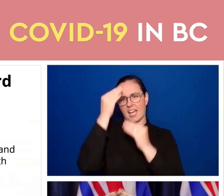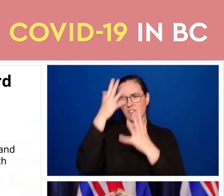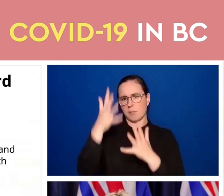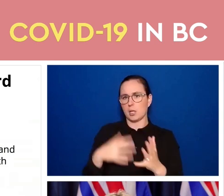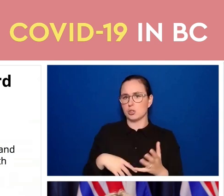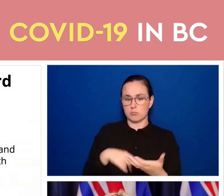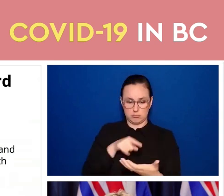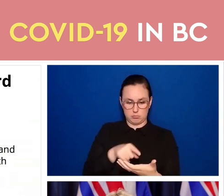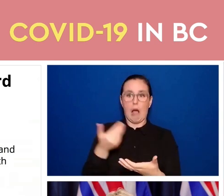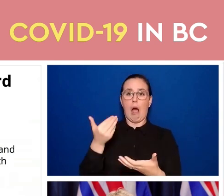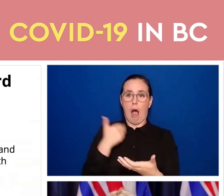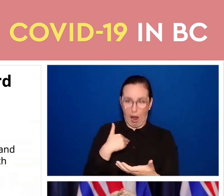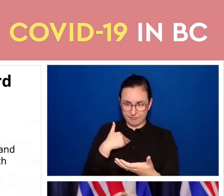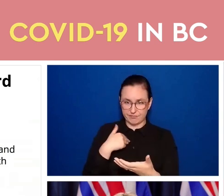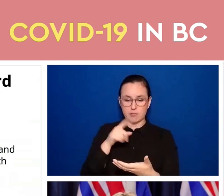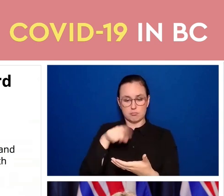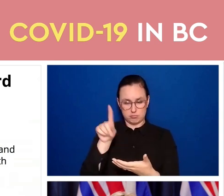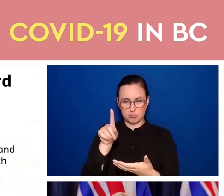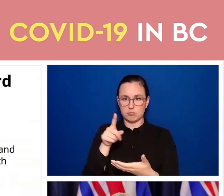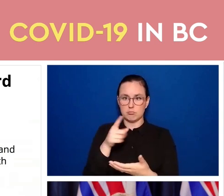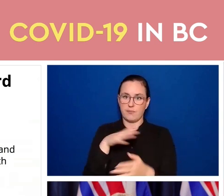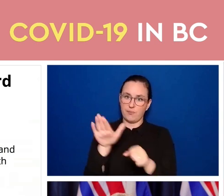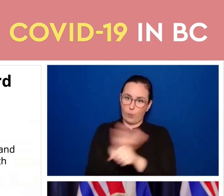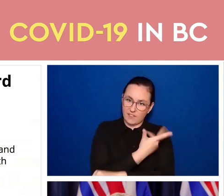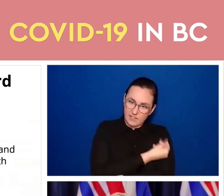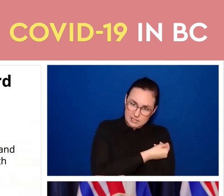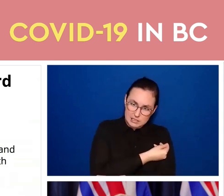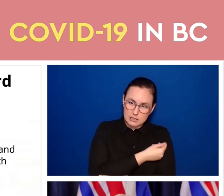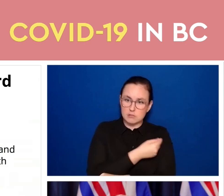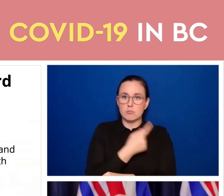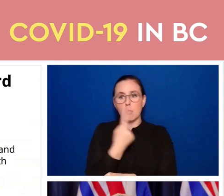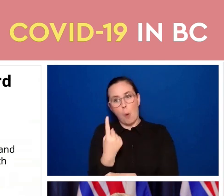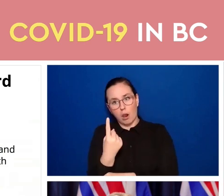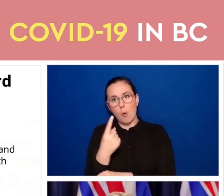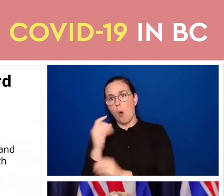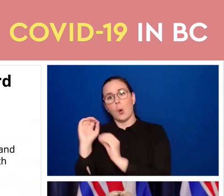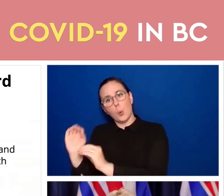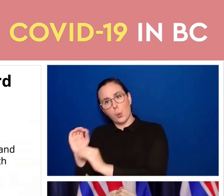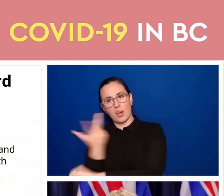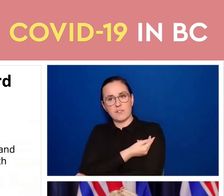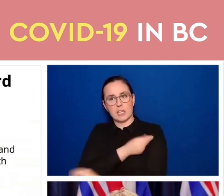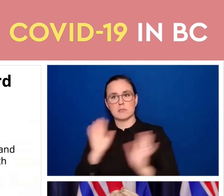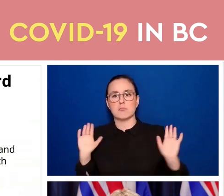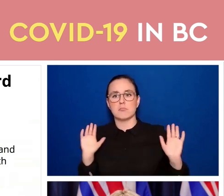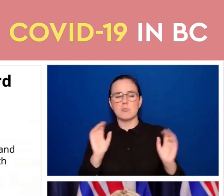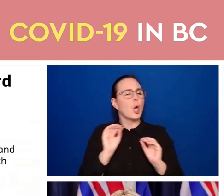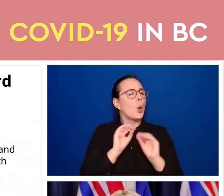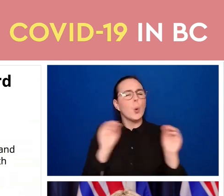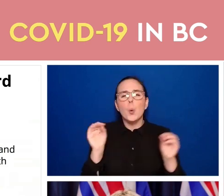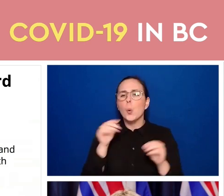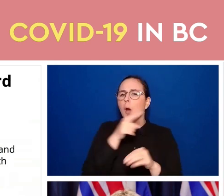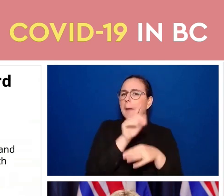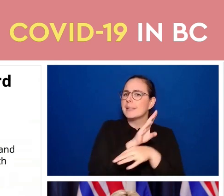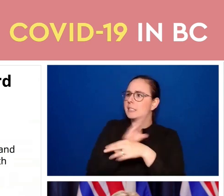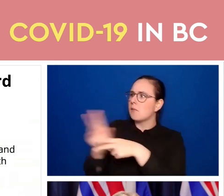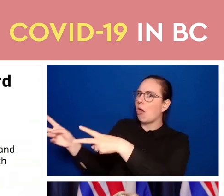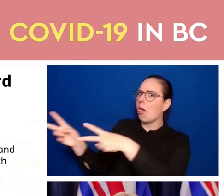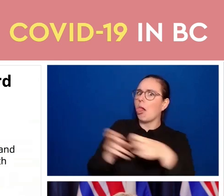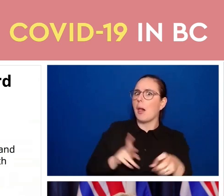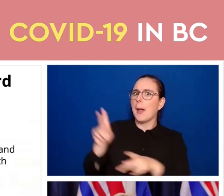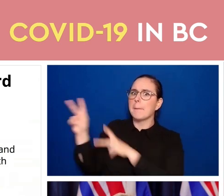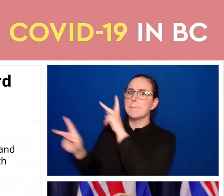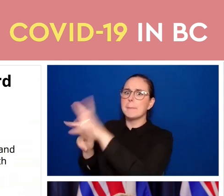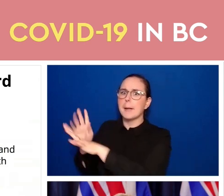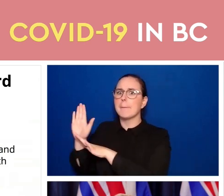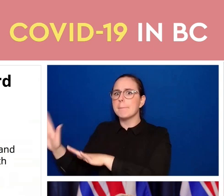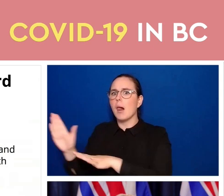not so the business knows. There's no downloading of information and very importantly there's no connection to other health information that you might